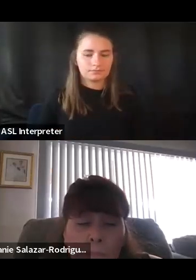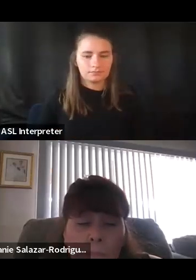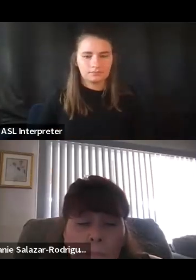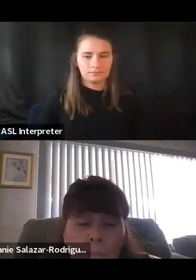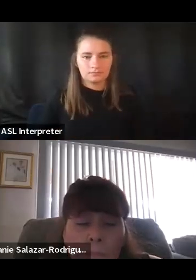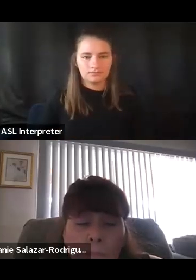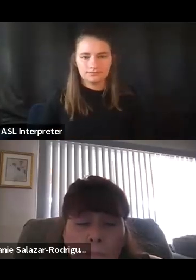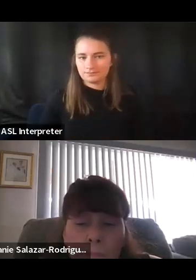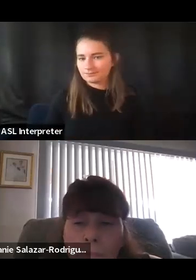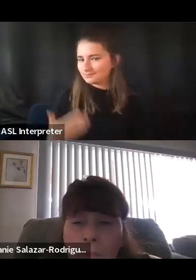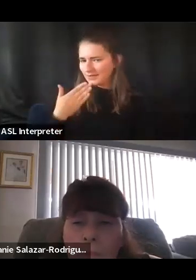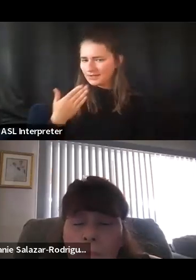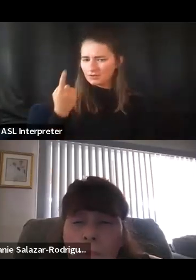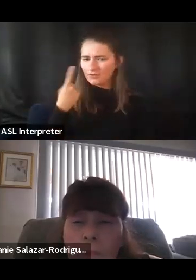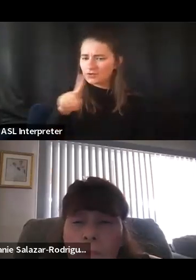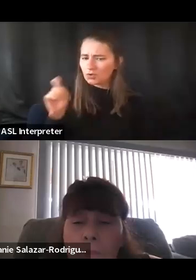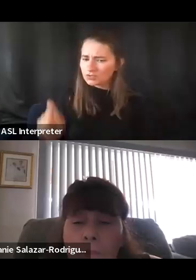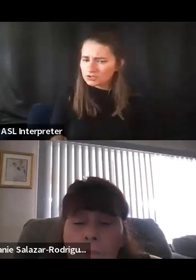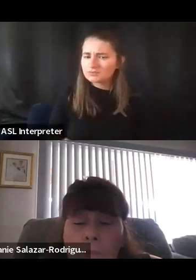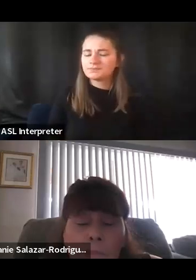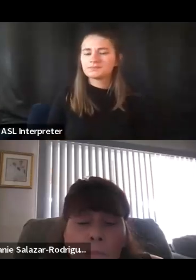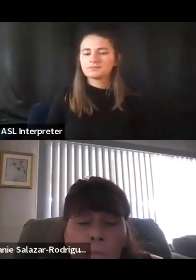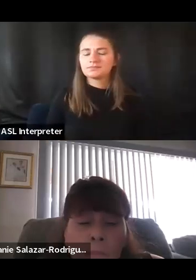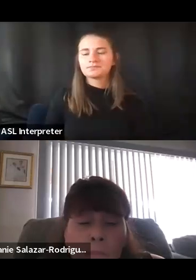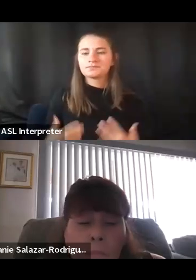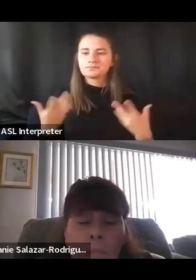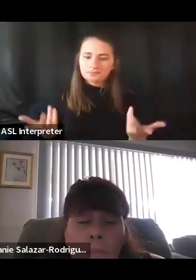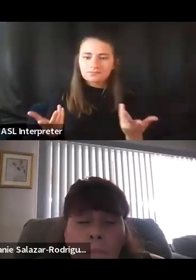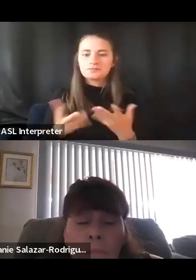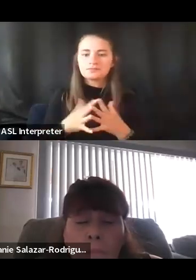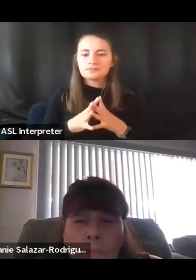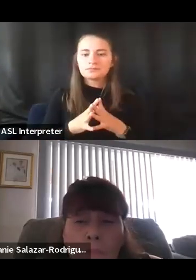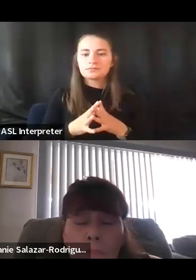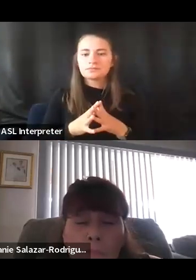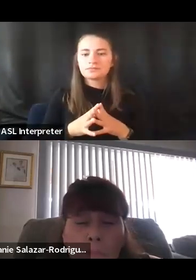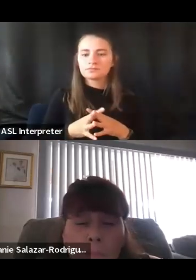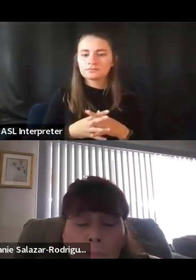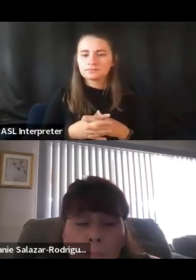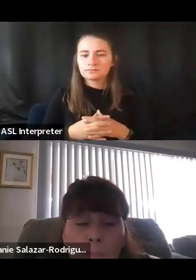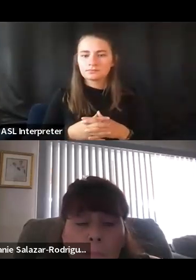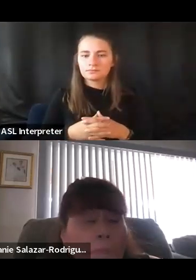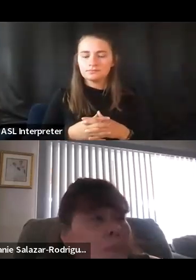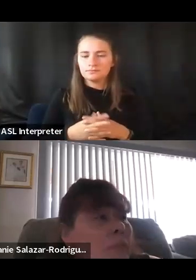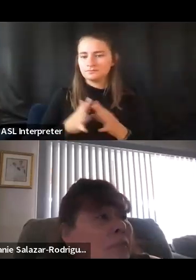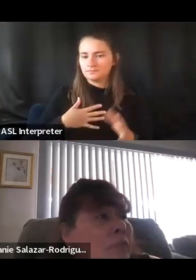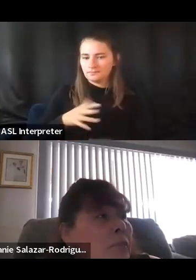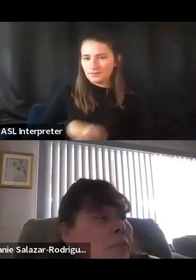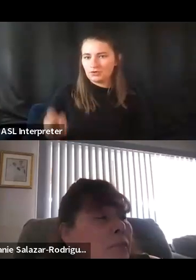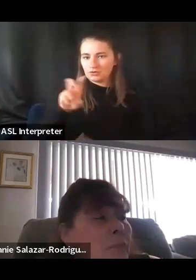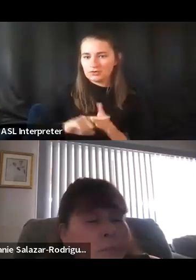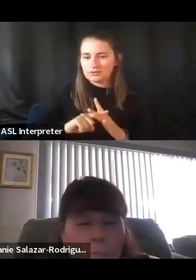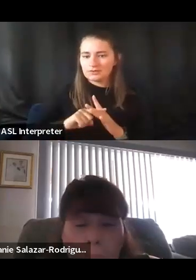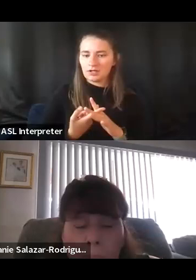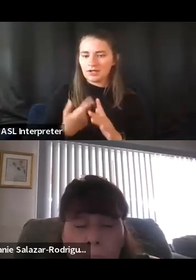Yeah, thank you for that question. I guess you can say it started when I was